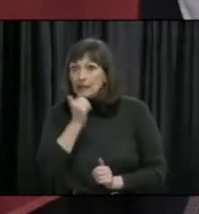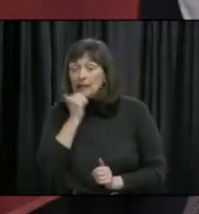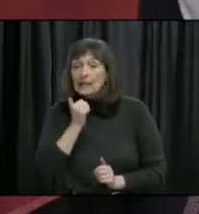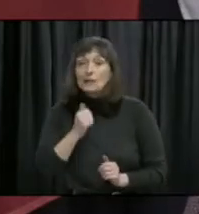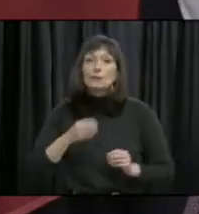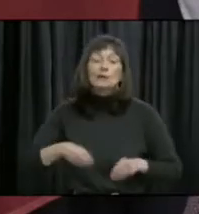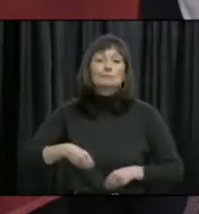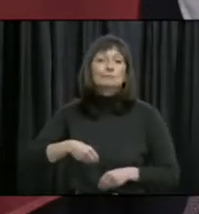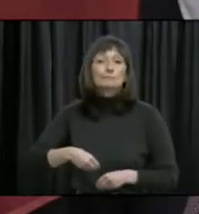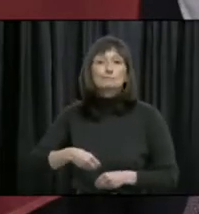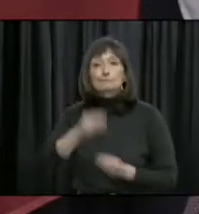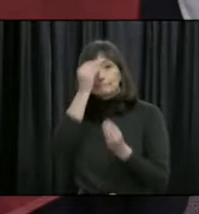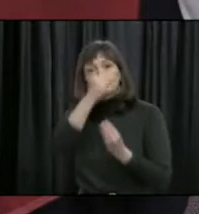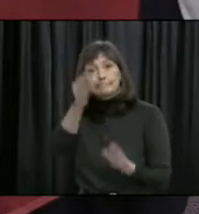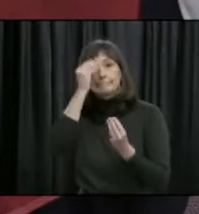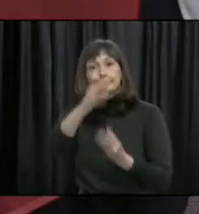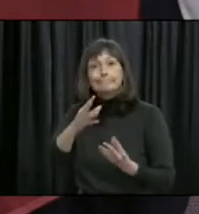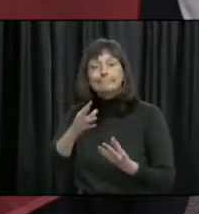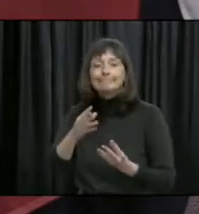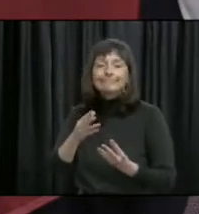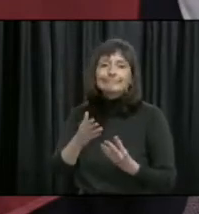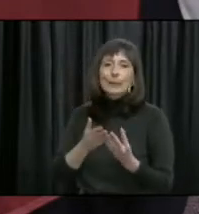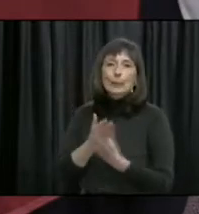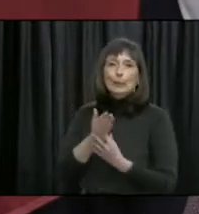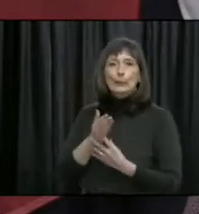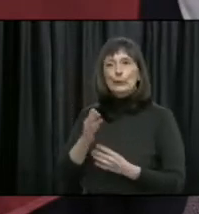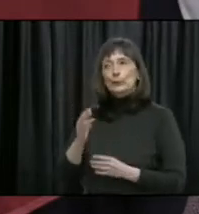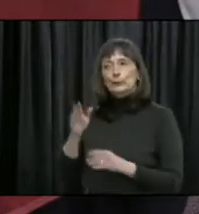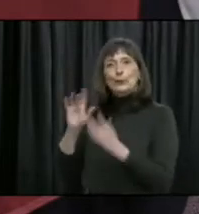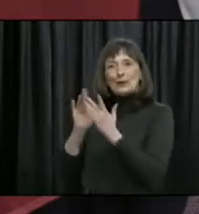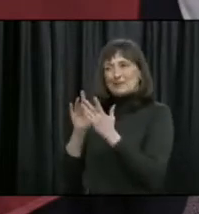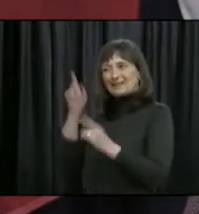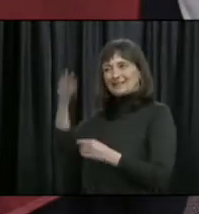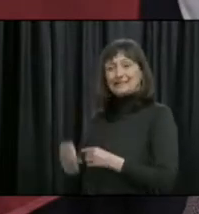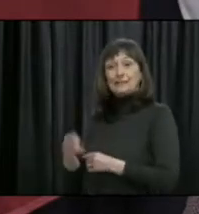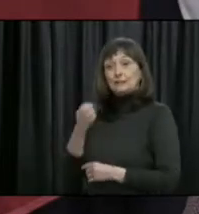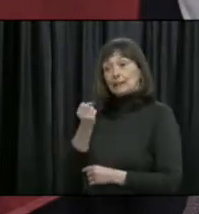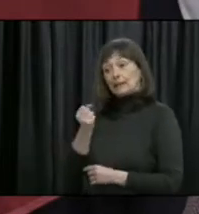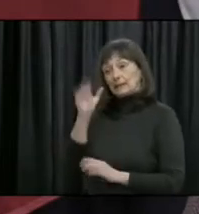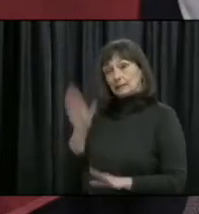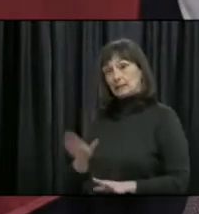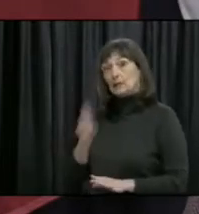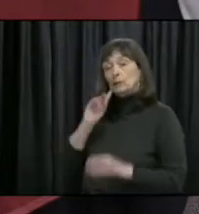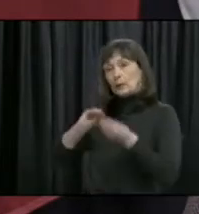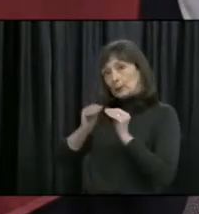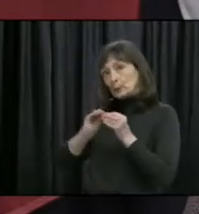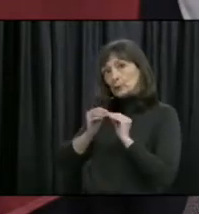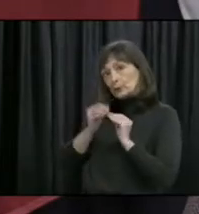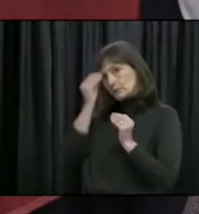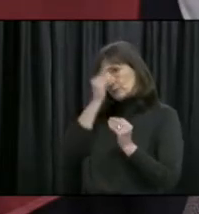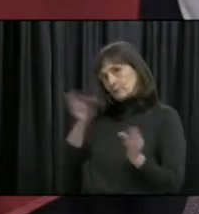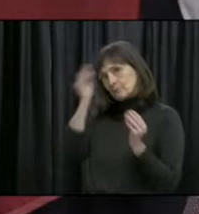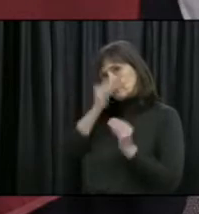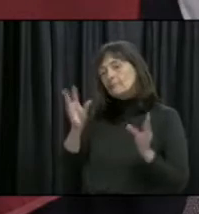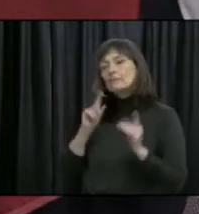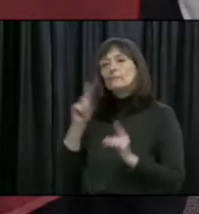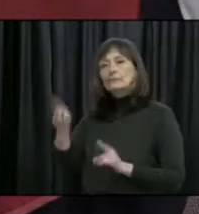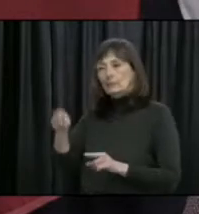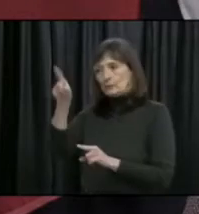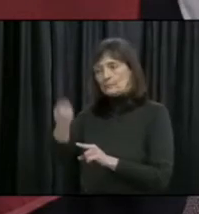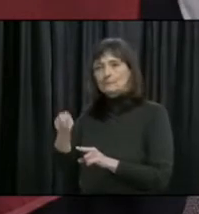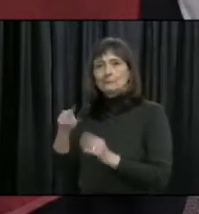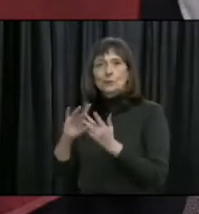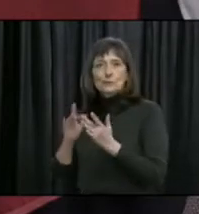provided through a news release. This is Friday, so on Saturday and Sunday, we will put out the releases through our daily updates.